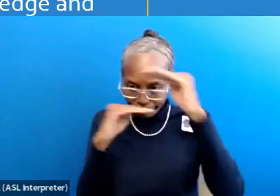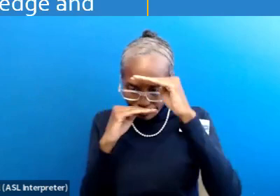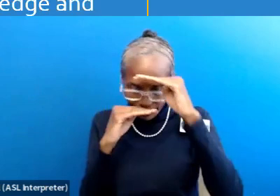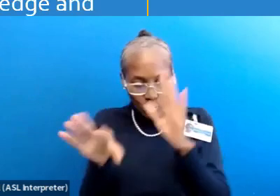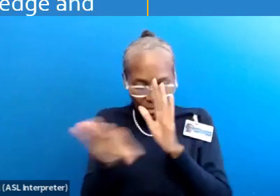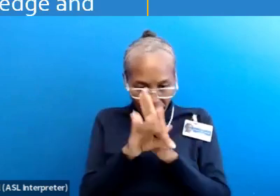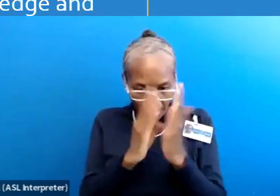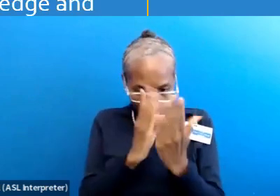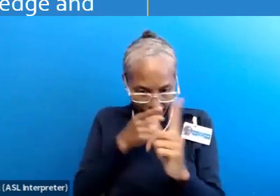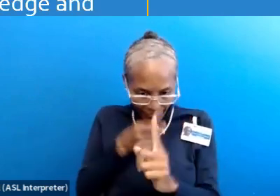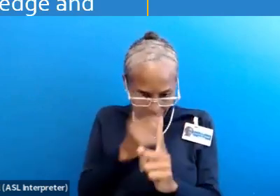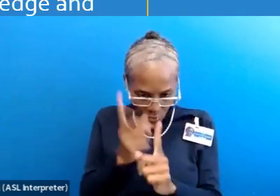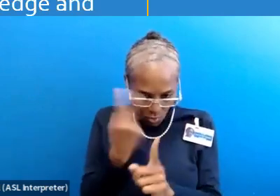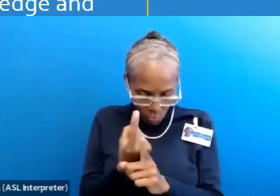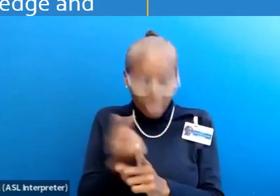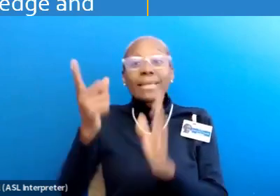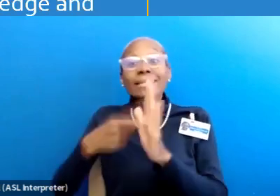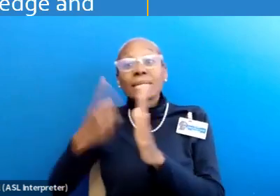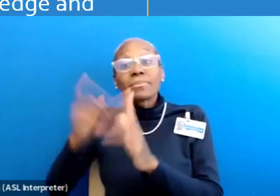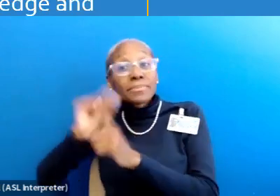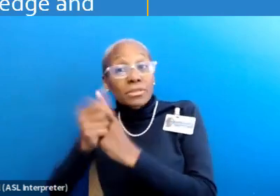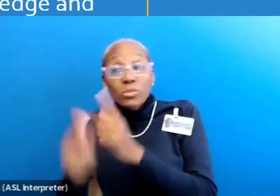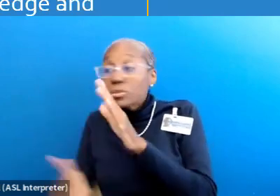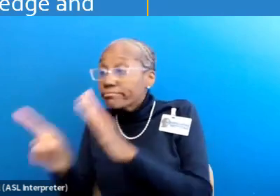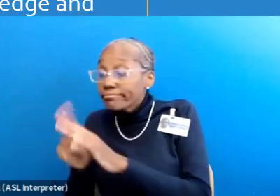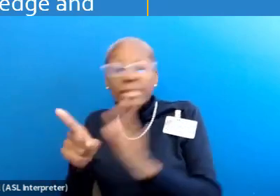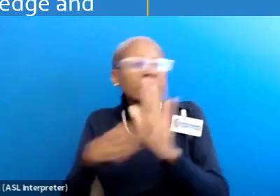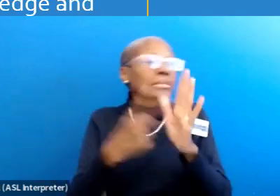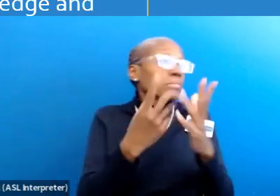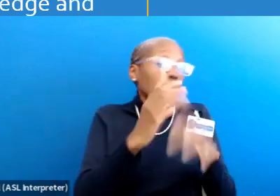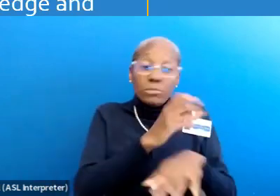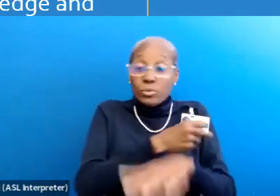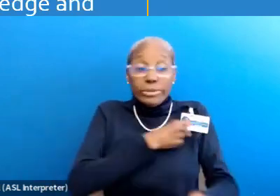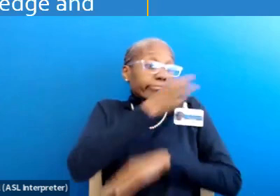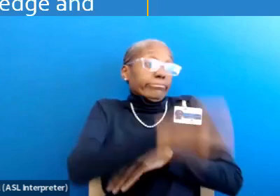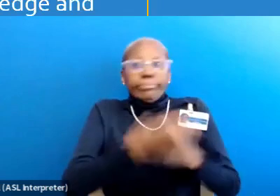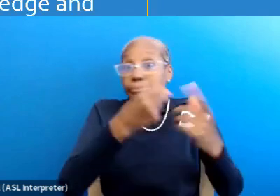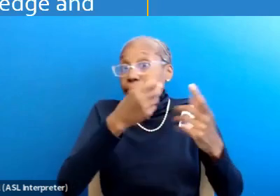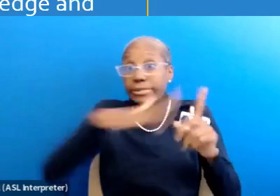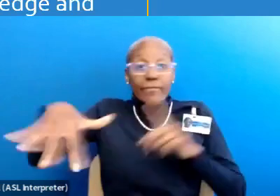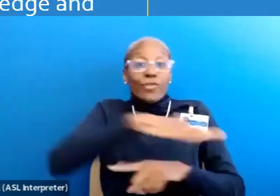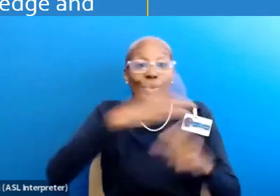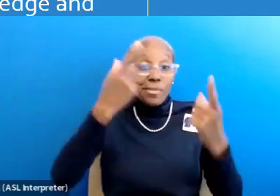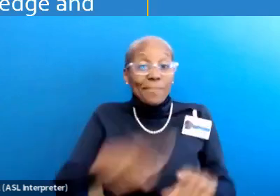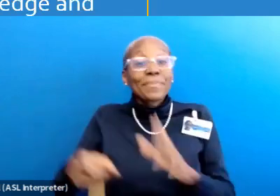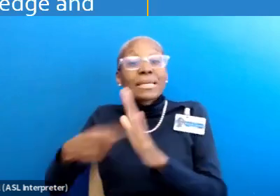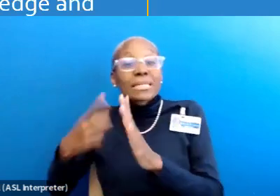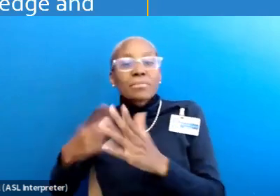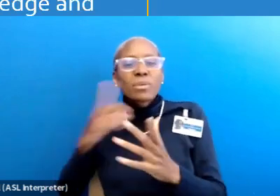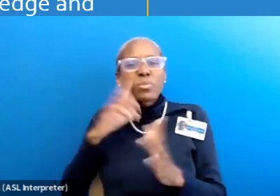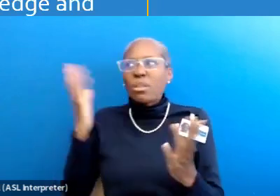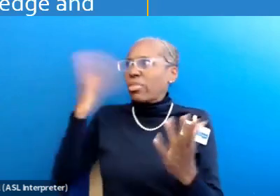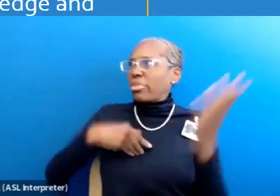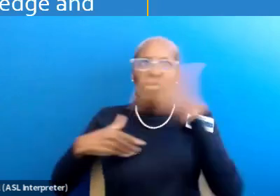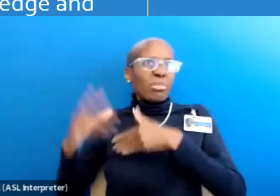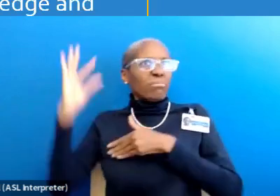this. Sometimes circumstances, maybe beyond our control, create the environment for this to happen. And sometimes we might not even be aware